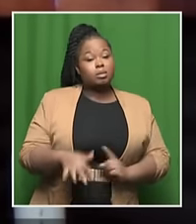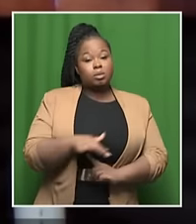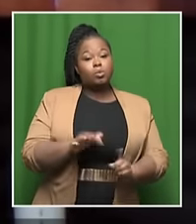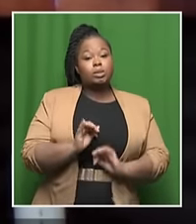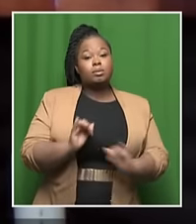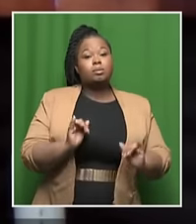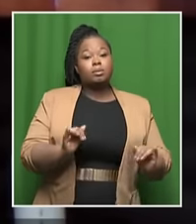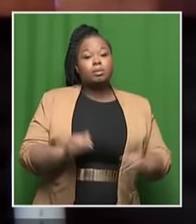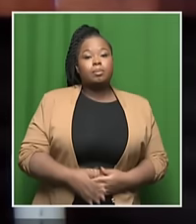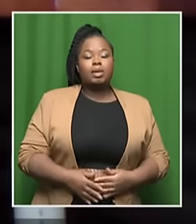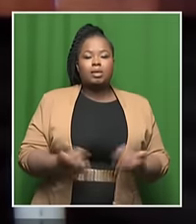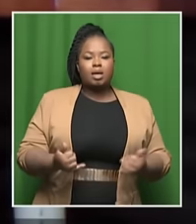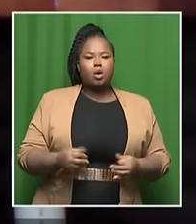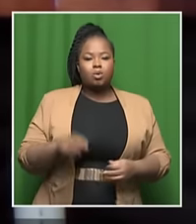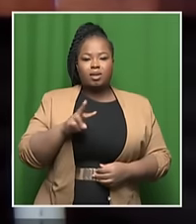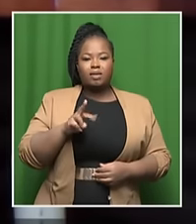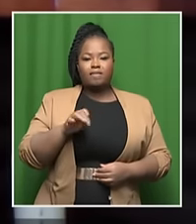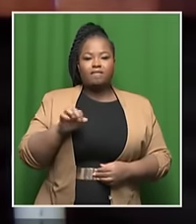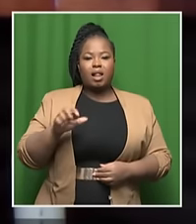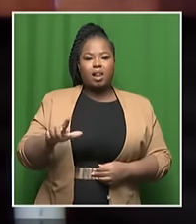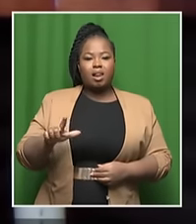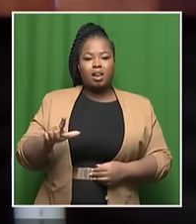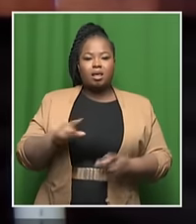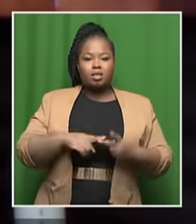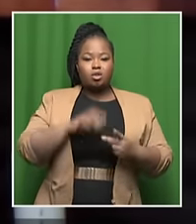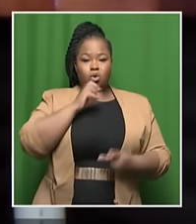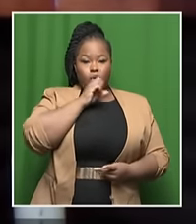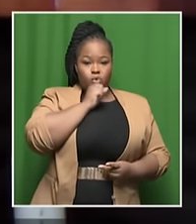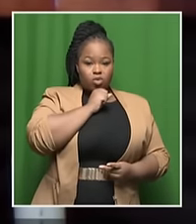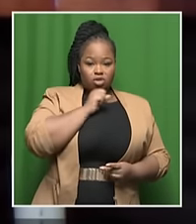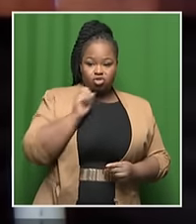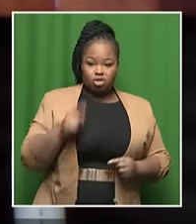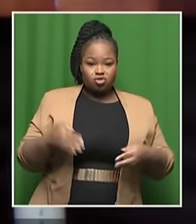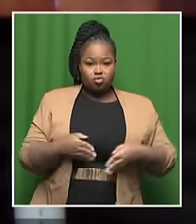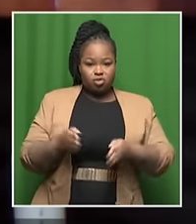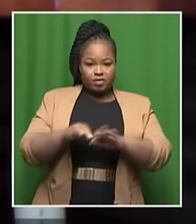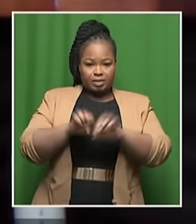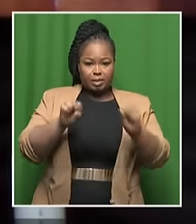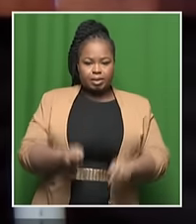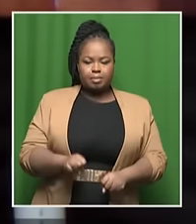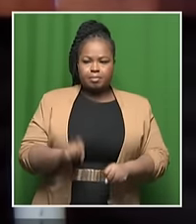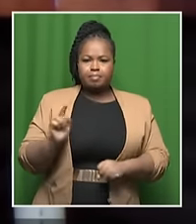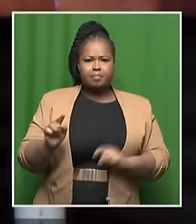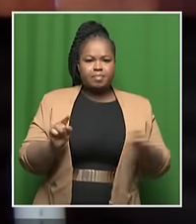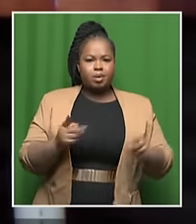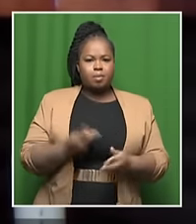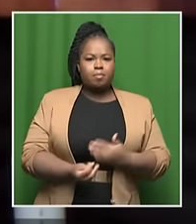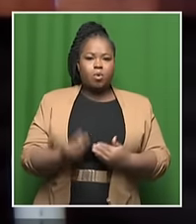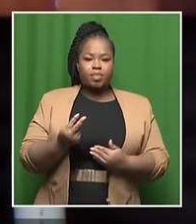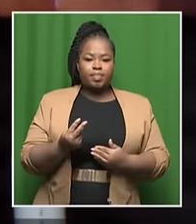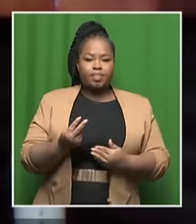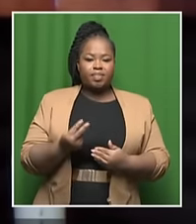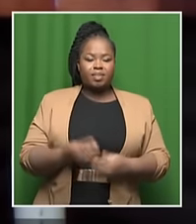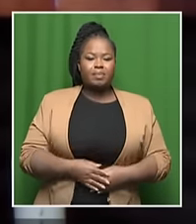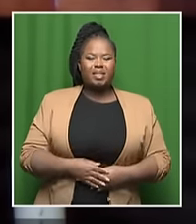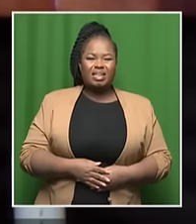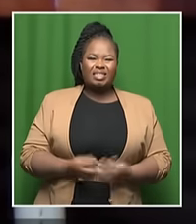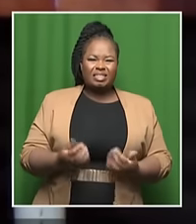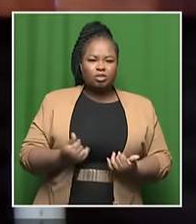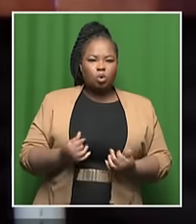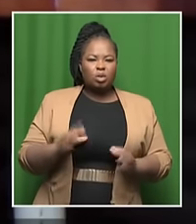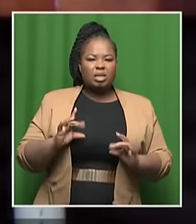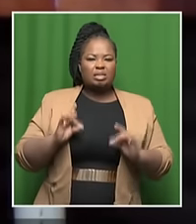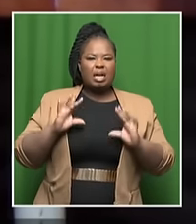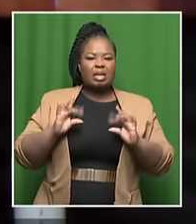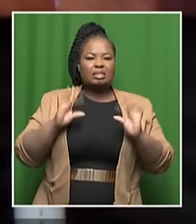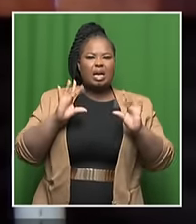the Val River system and the Orange River system is now becoming saline, increasingly saline. And we're starting to